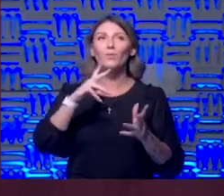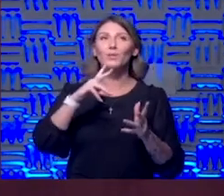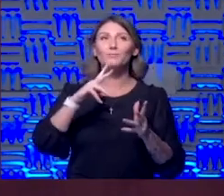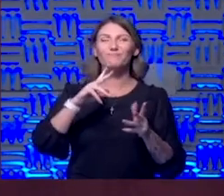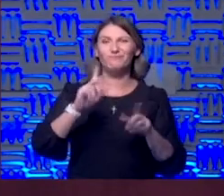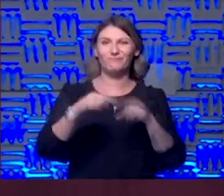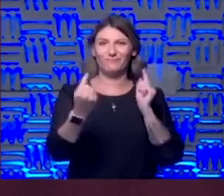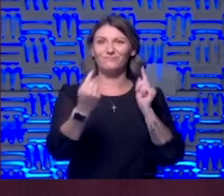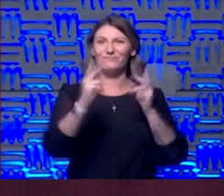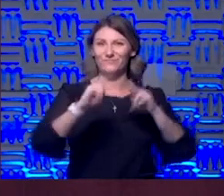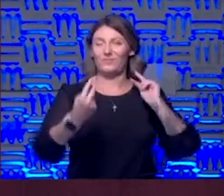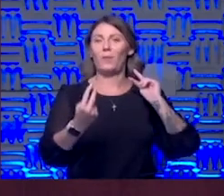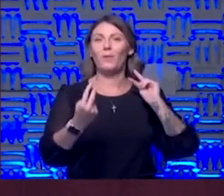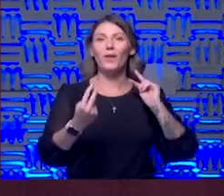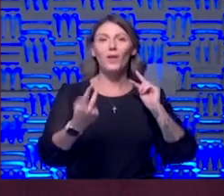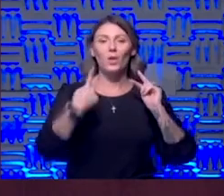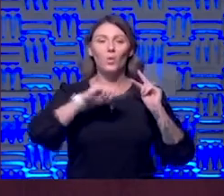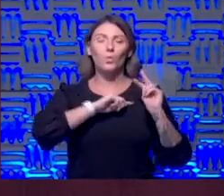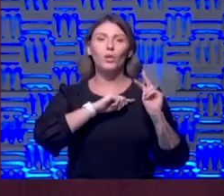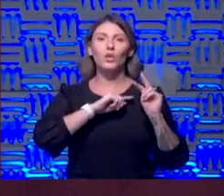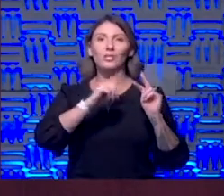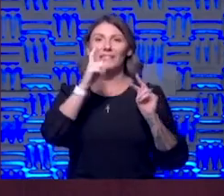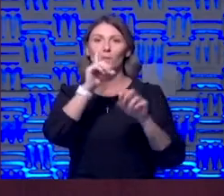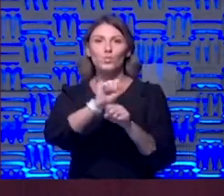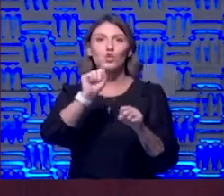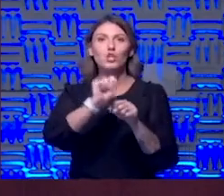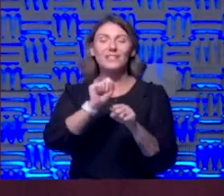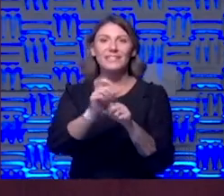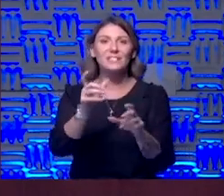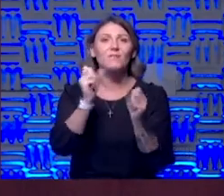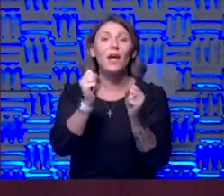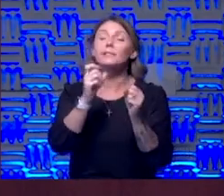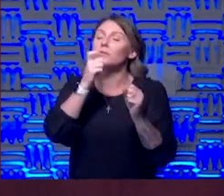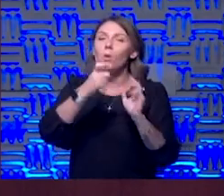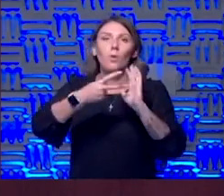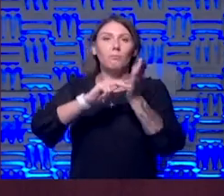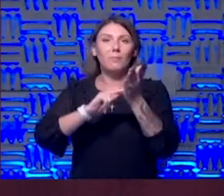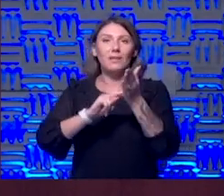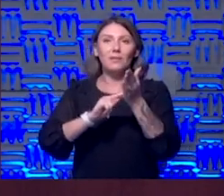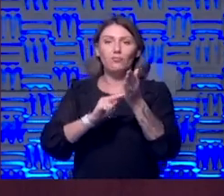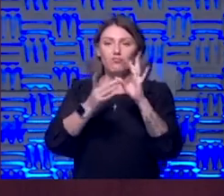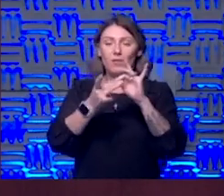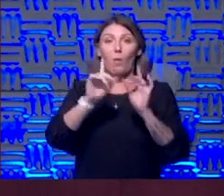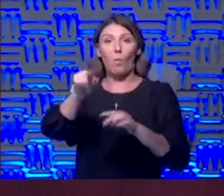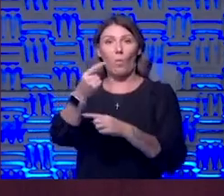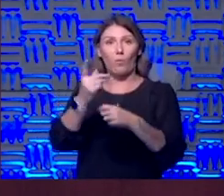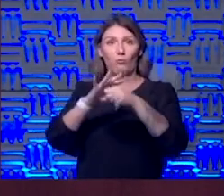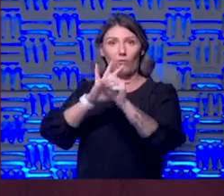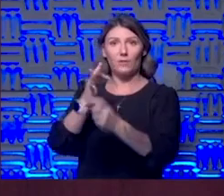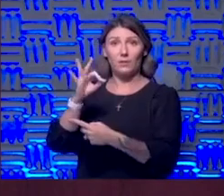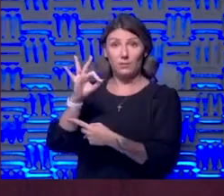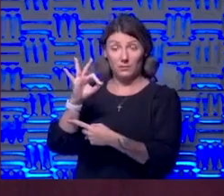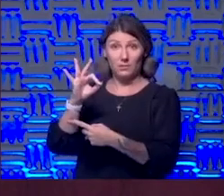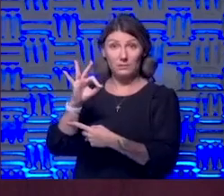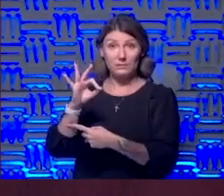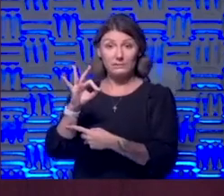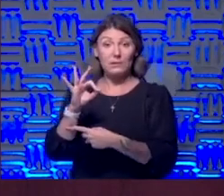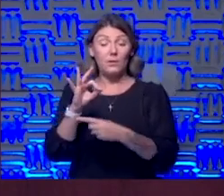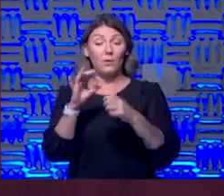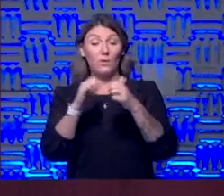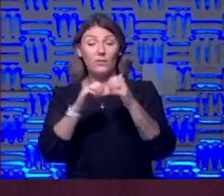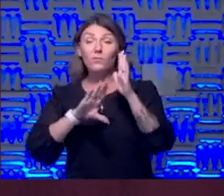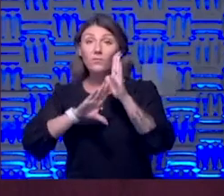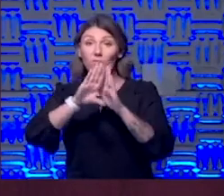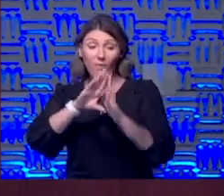down I think actually we're moving too slowly and I don't mean that in the COVID-19 space had we developed vaccines